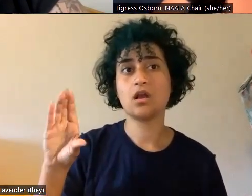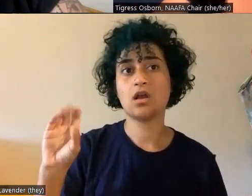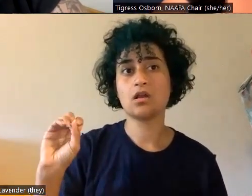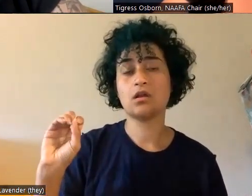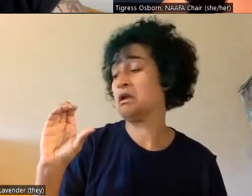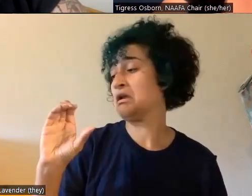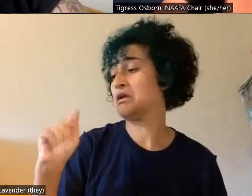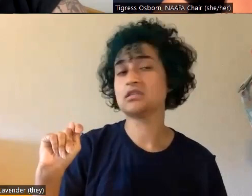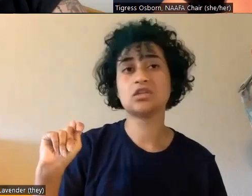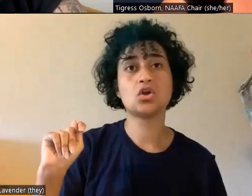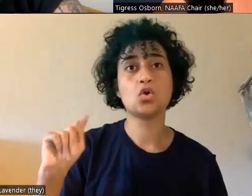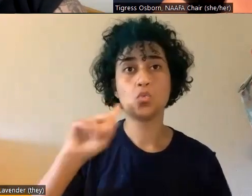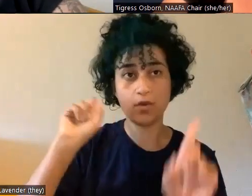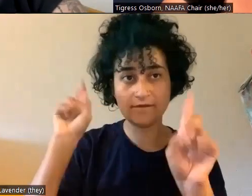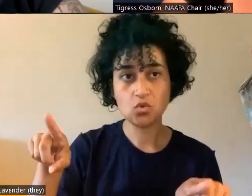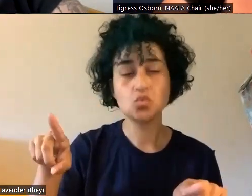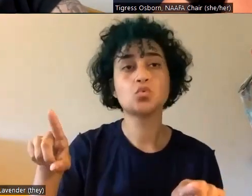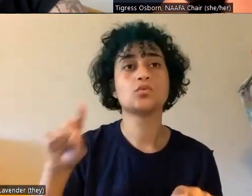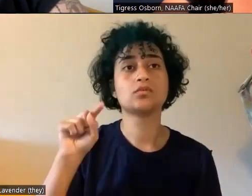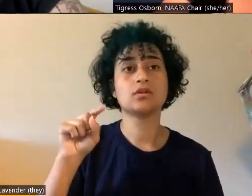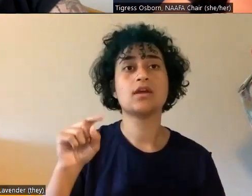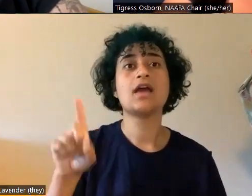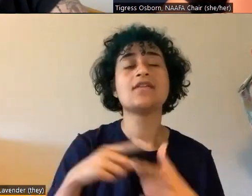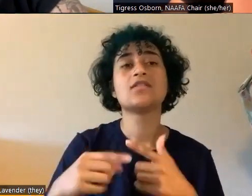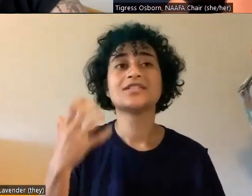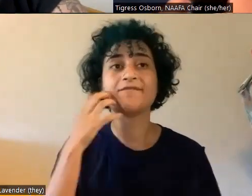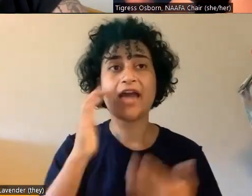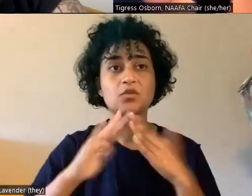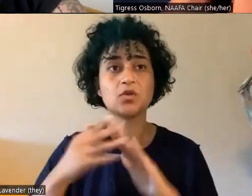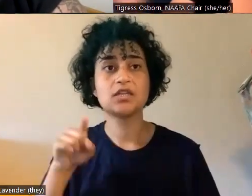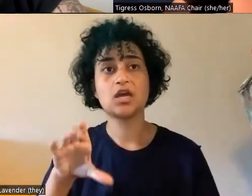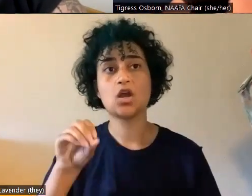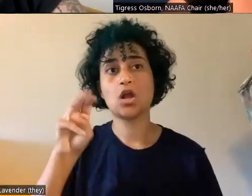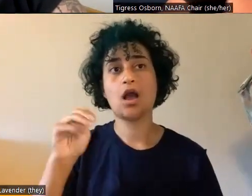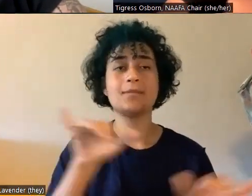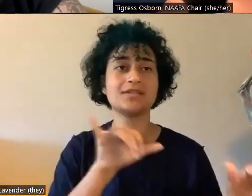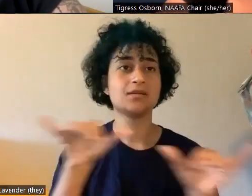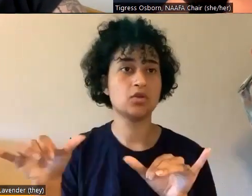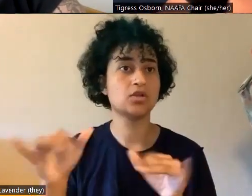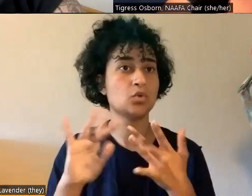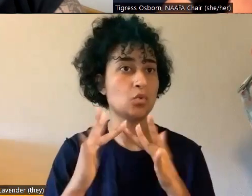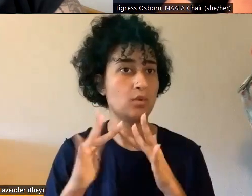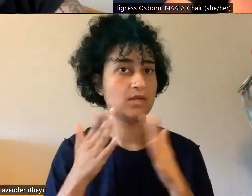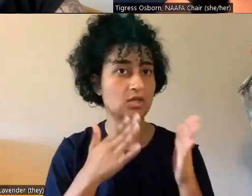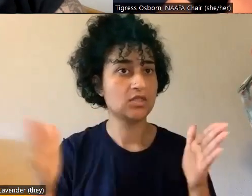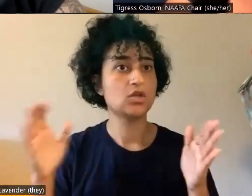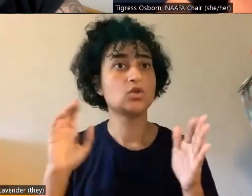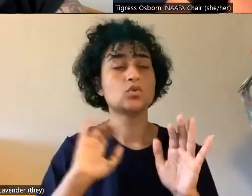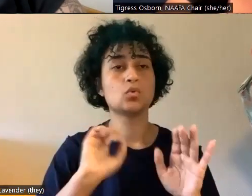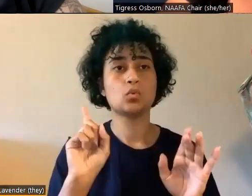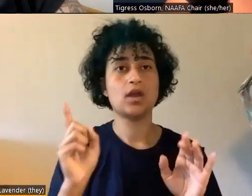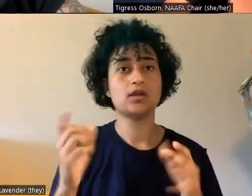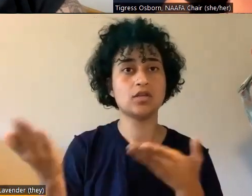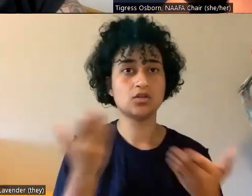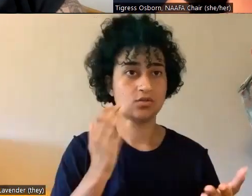channel called fat community.com where there are videos of something similar to the webinar series where she, um, interviews folks in fat community to,